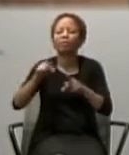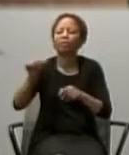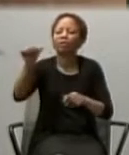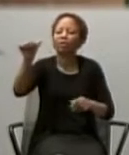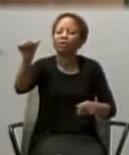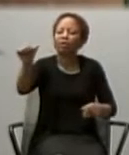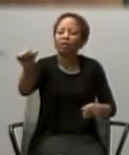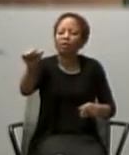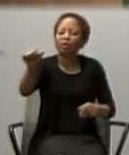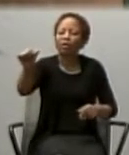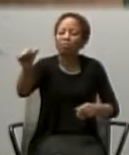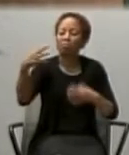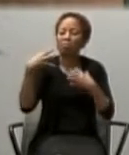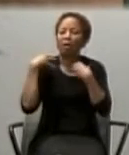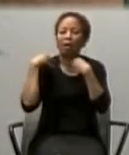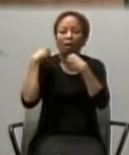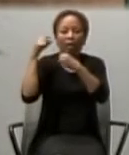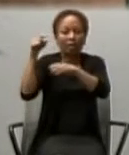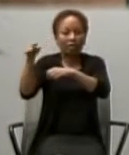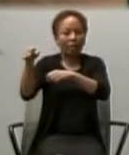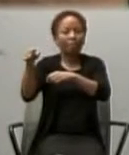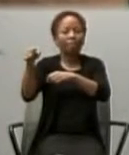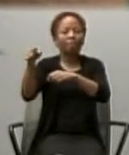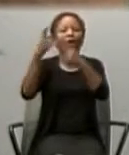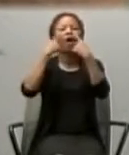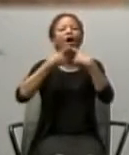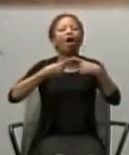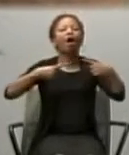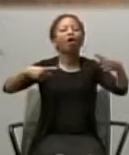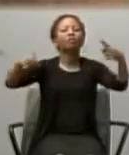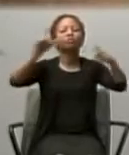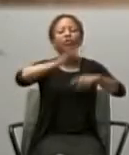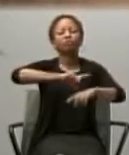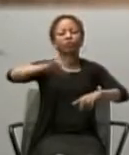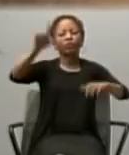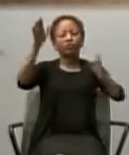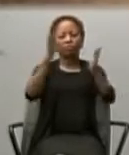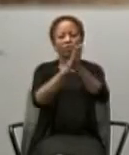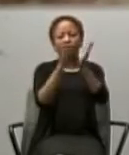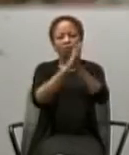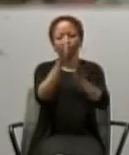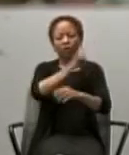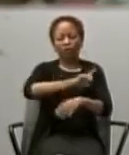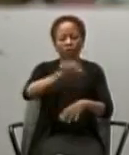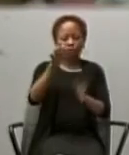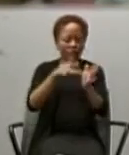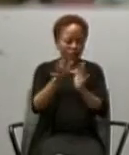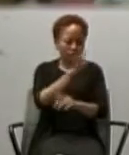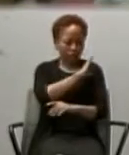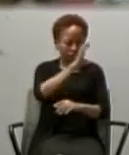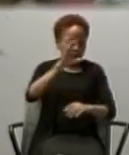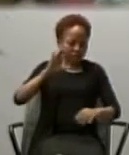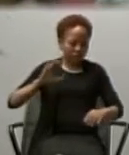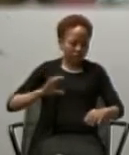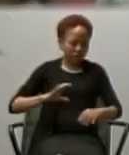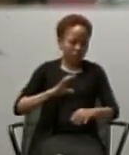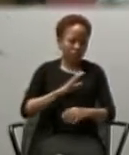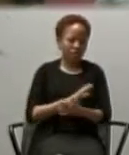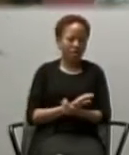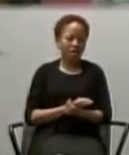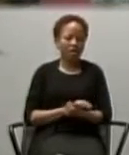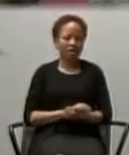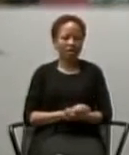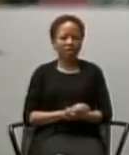cured them. The Gospel of the Lord. Praise to you, O Jesus